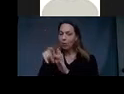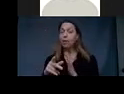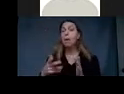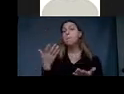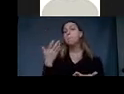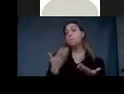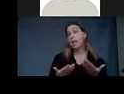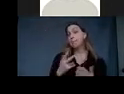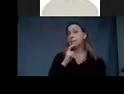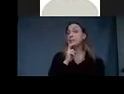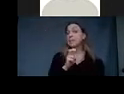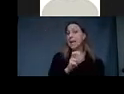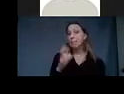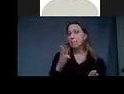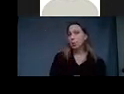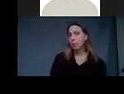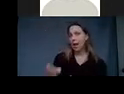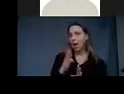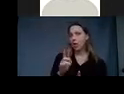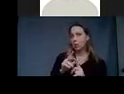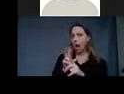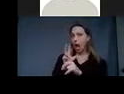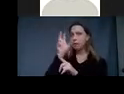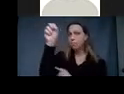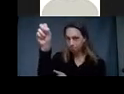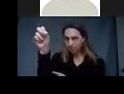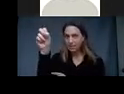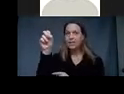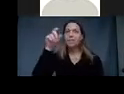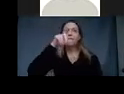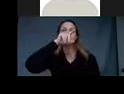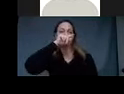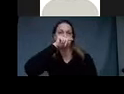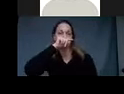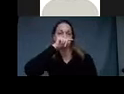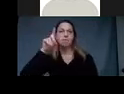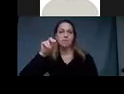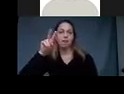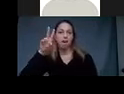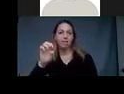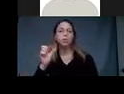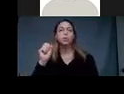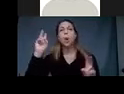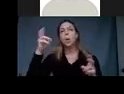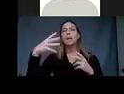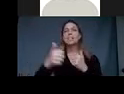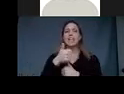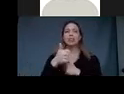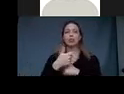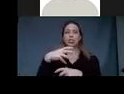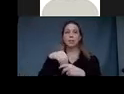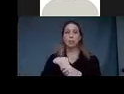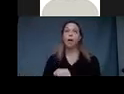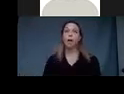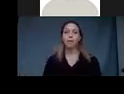be preparing to lurch at the dove. So there's danger implied in this